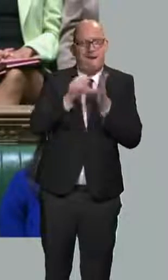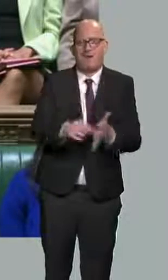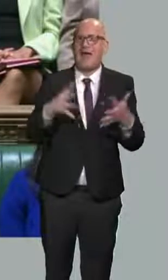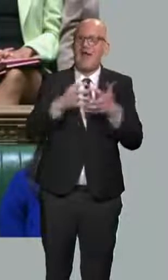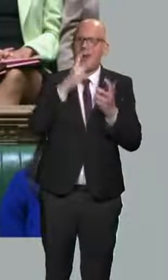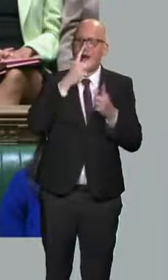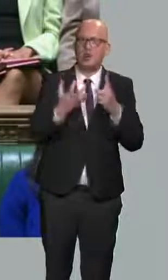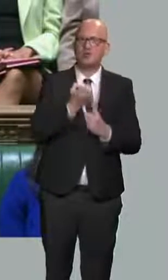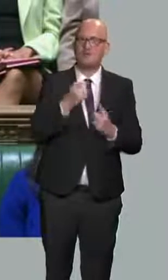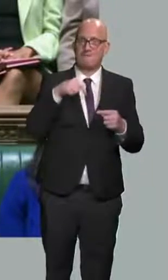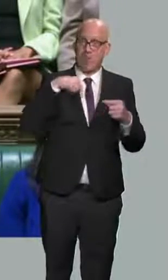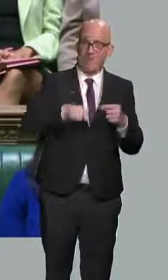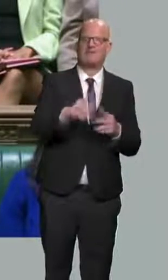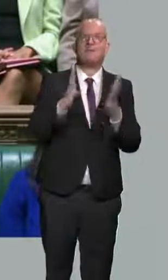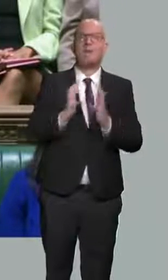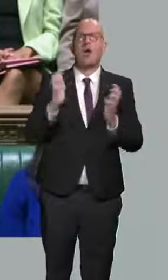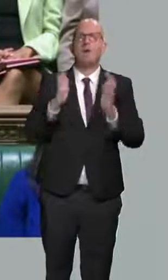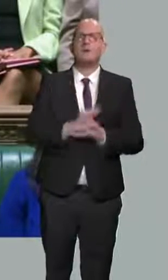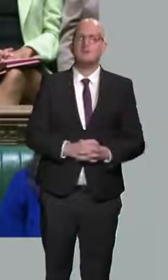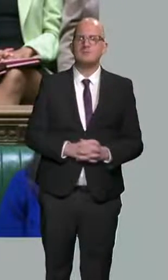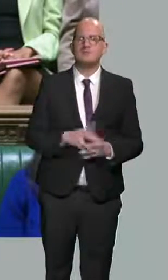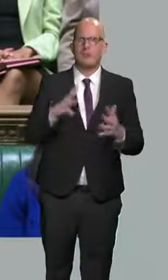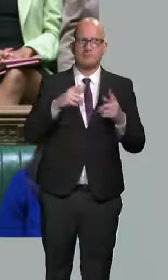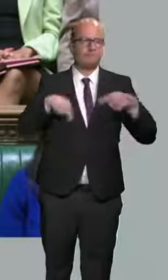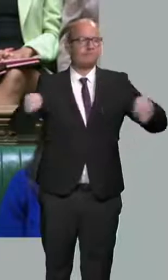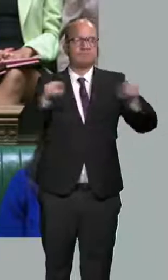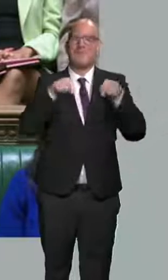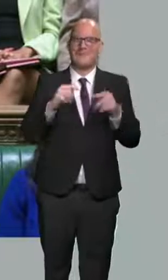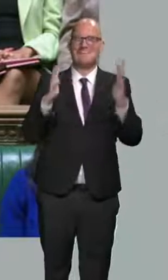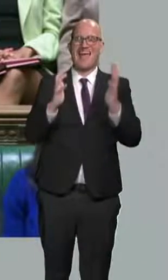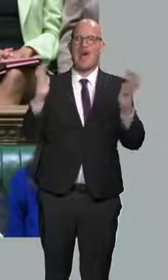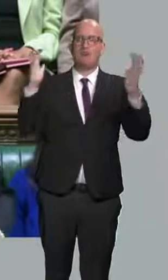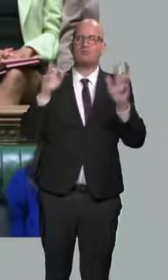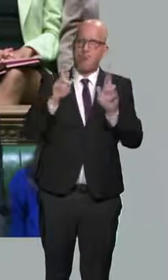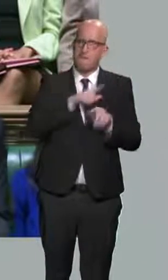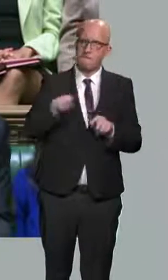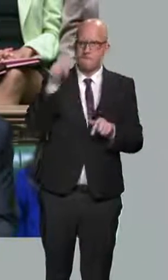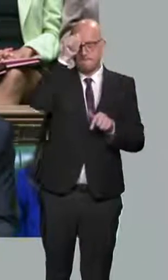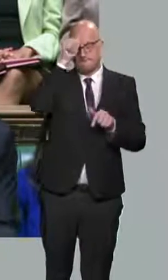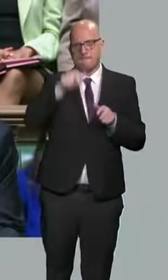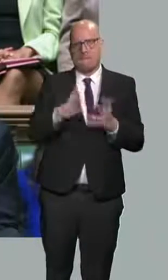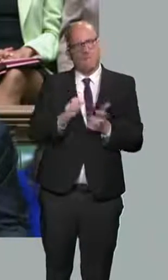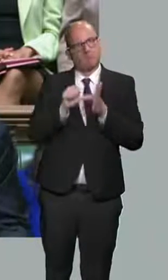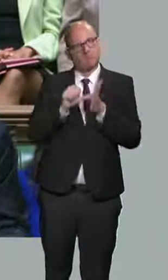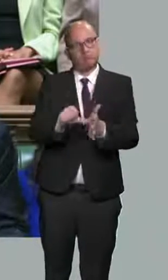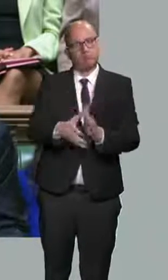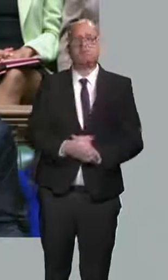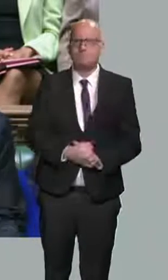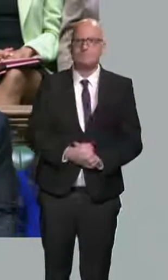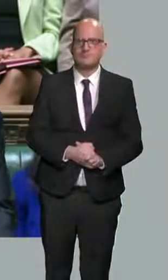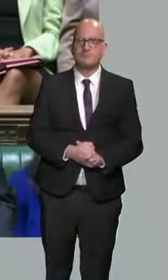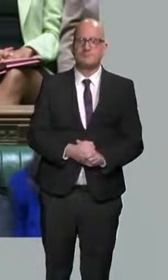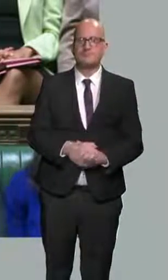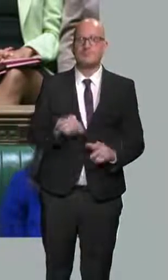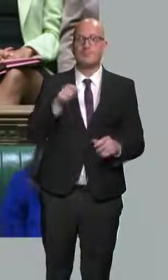sure all members of this House recognise and understand those challenges. It would clearly be irresponsible to meet this ambition